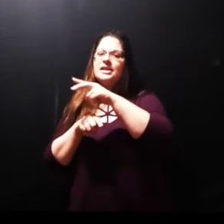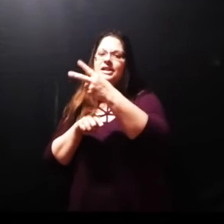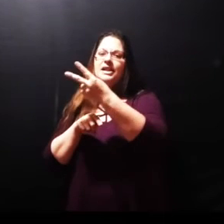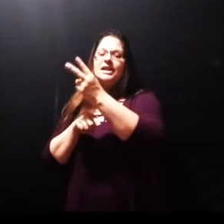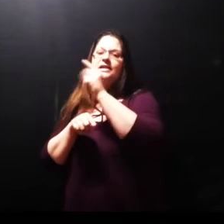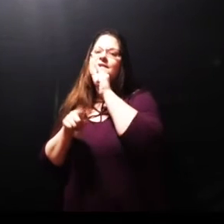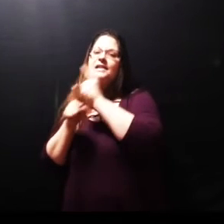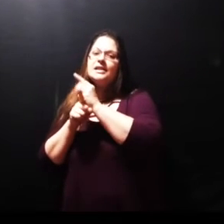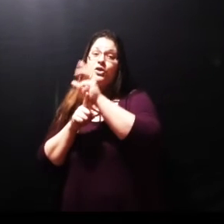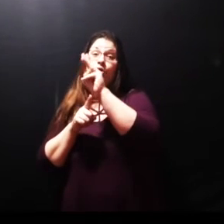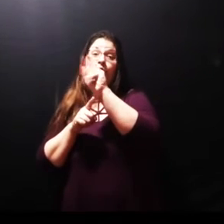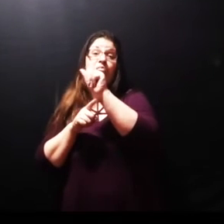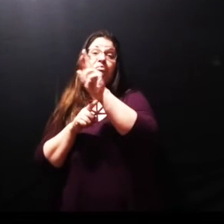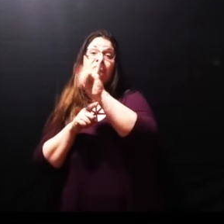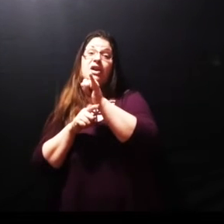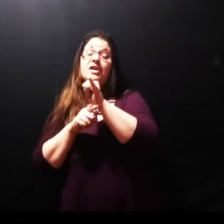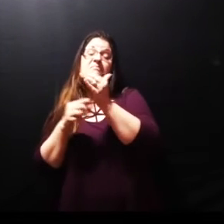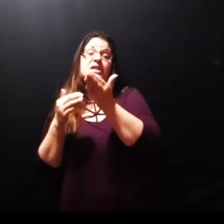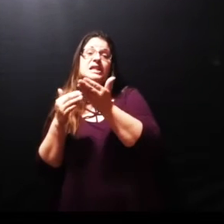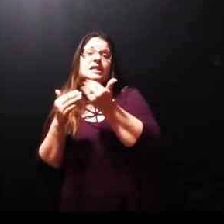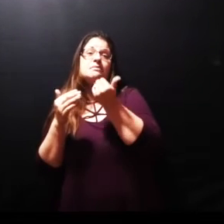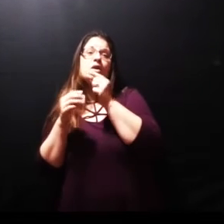simply sits at Jesus' feet and listens